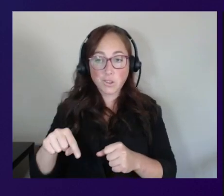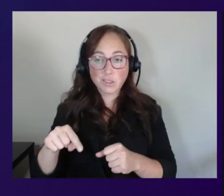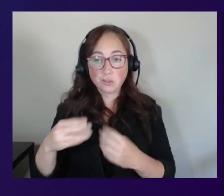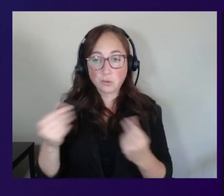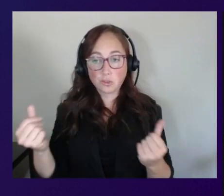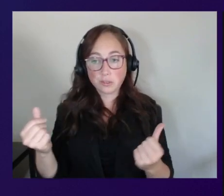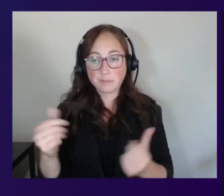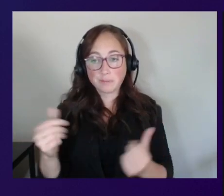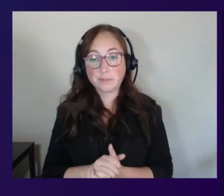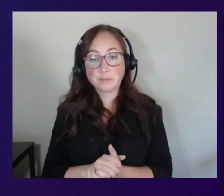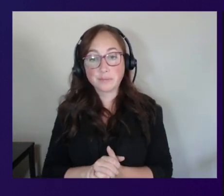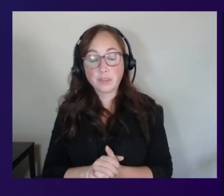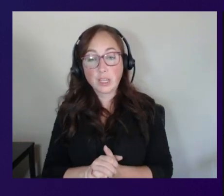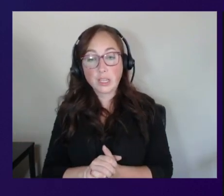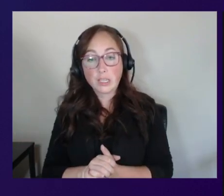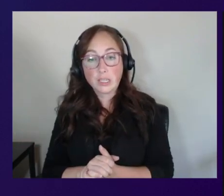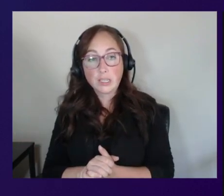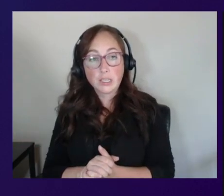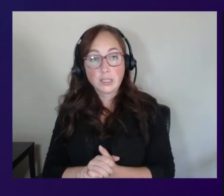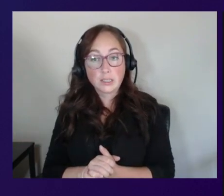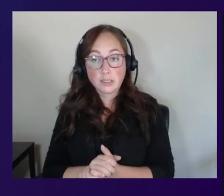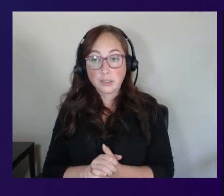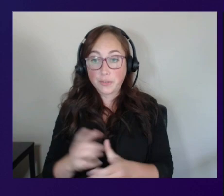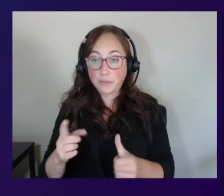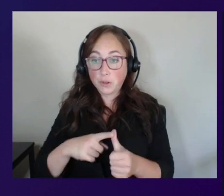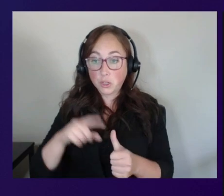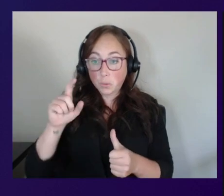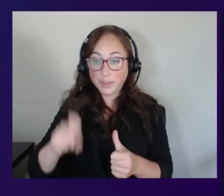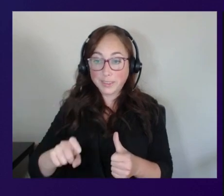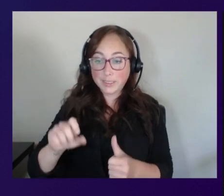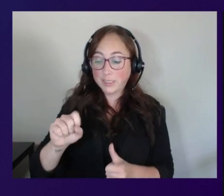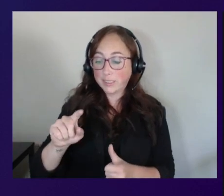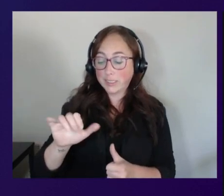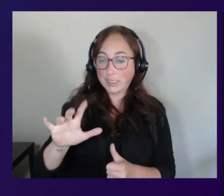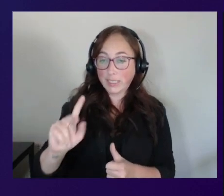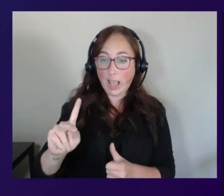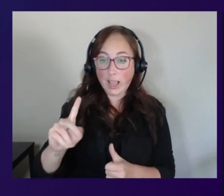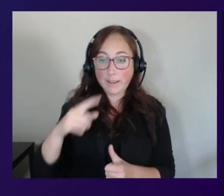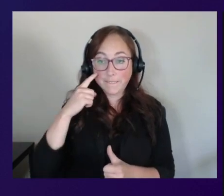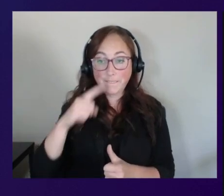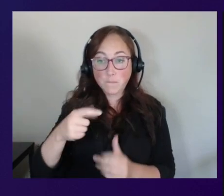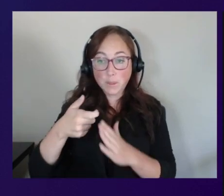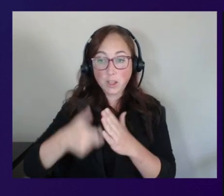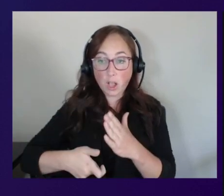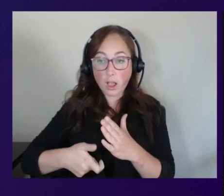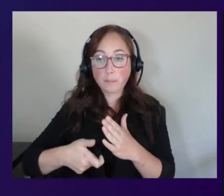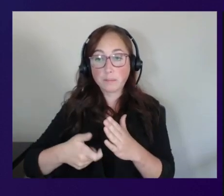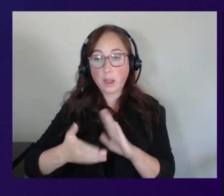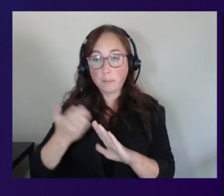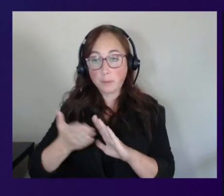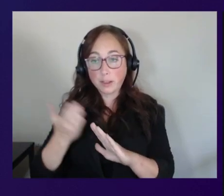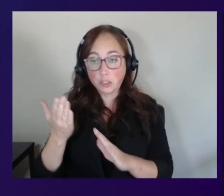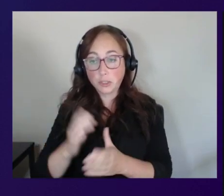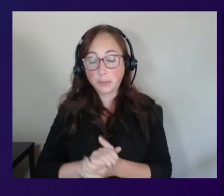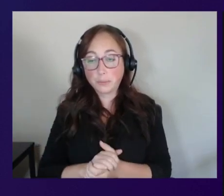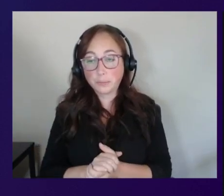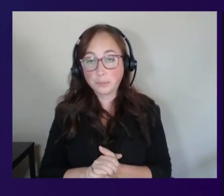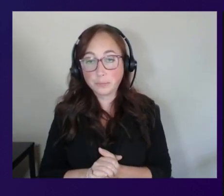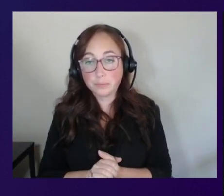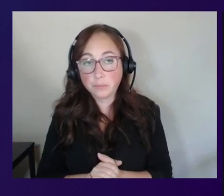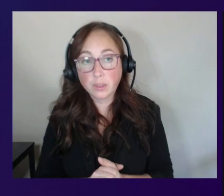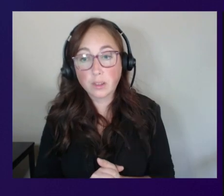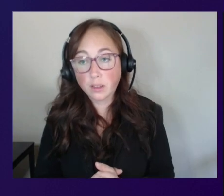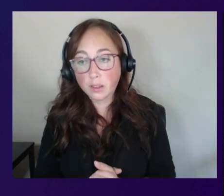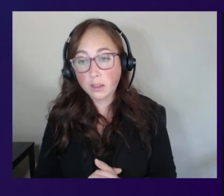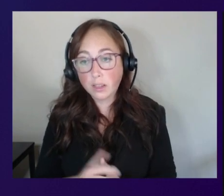so what we need to first do is specify a stack for the cost optimizer i'm just going to call it workspaces cost optimizer so i